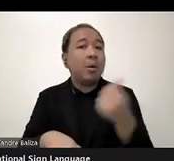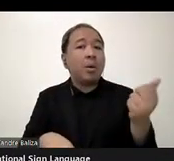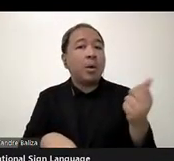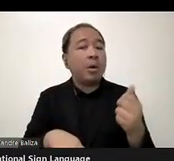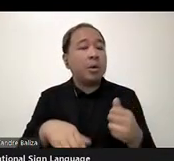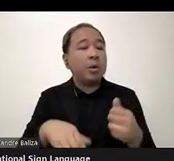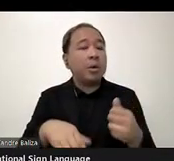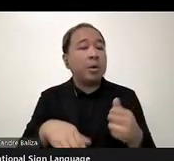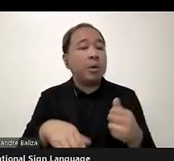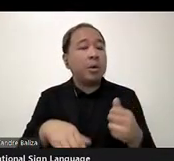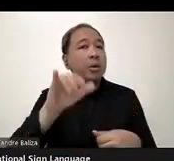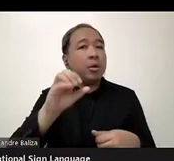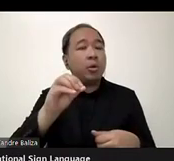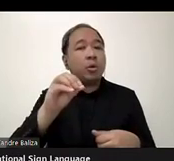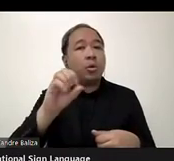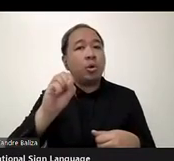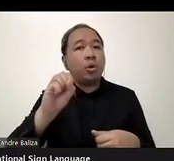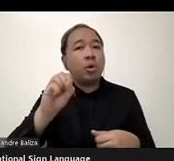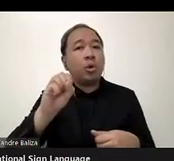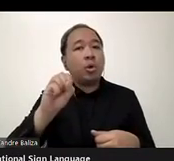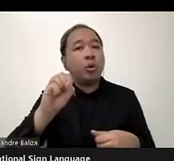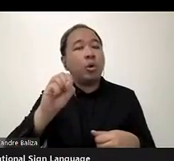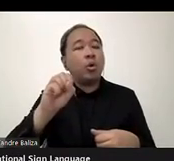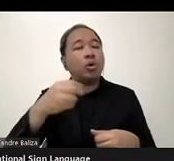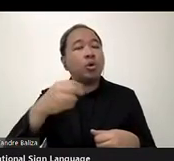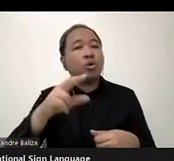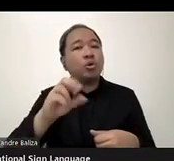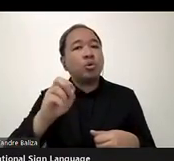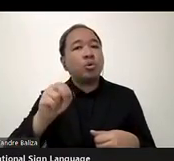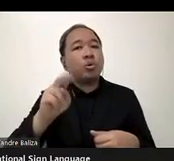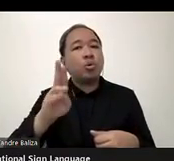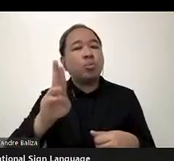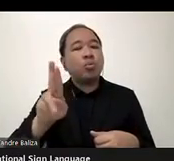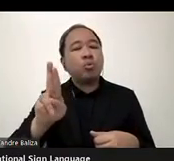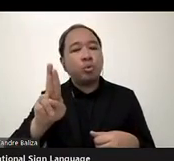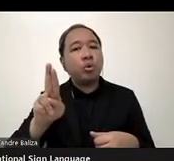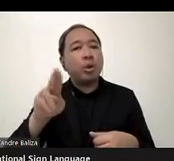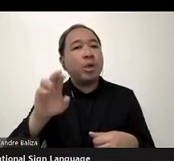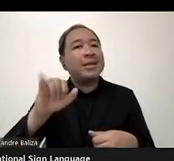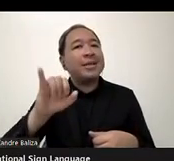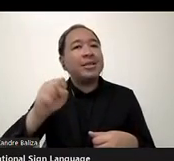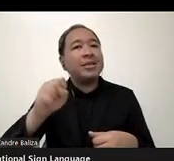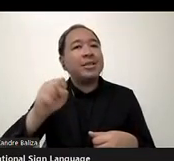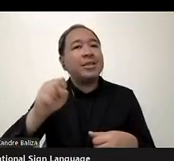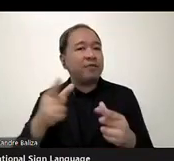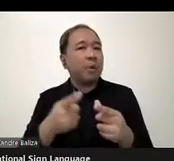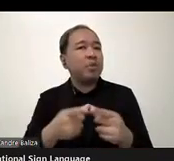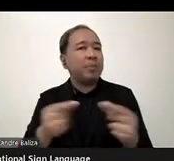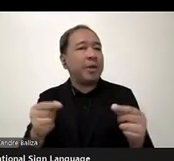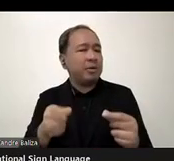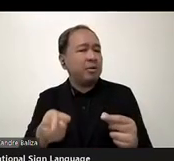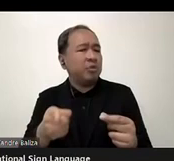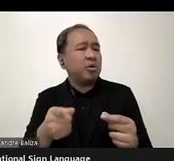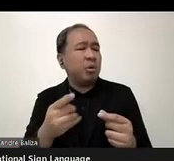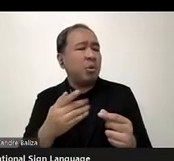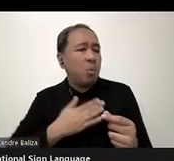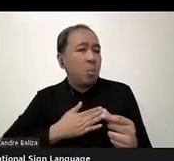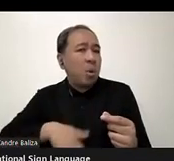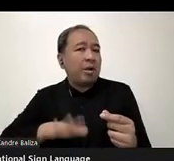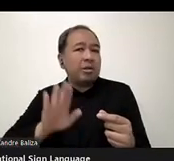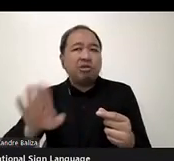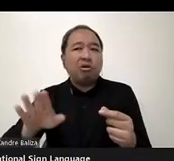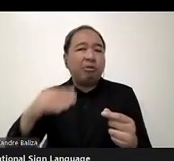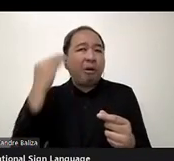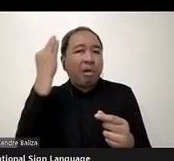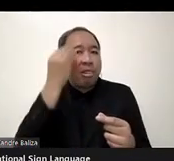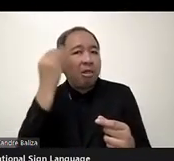Service Japan. I would also want your input onto this service and what are your thoughts about